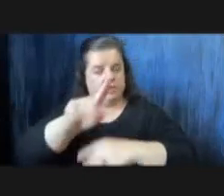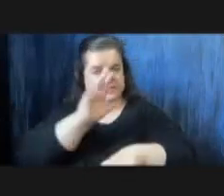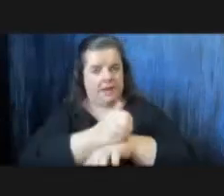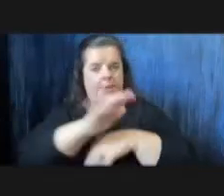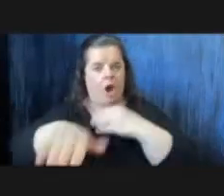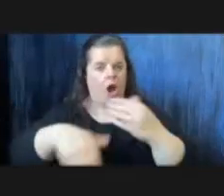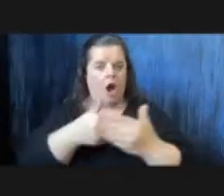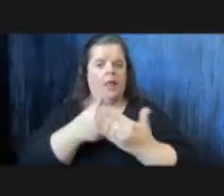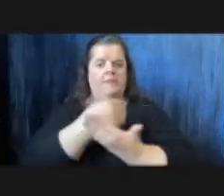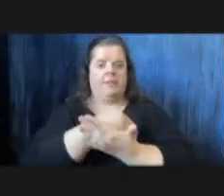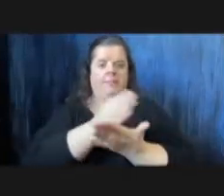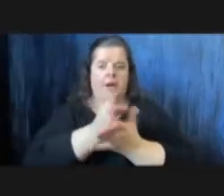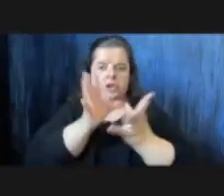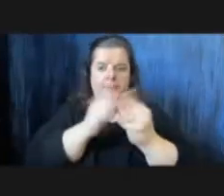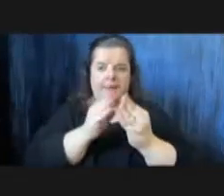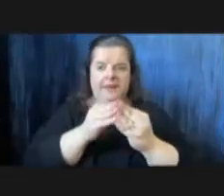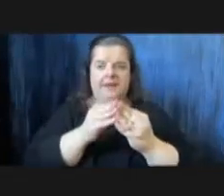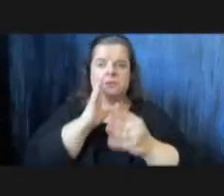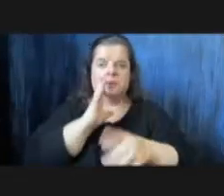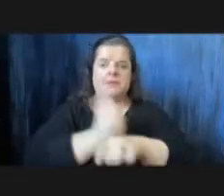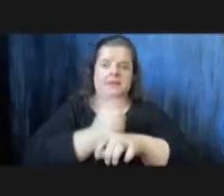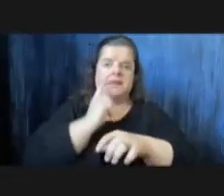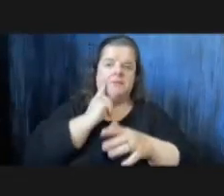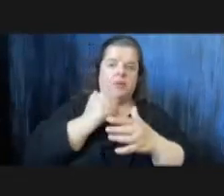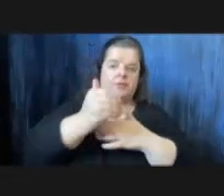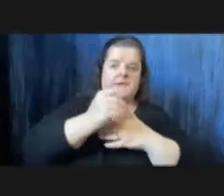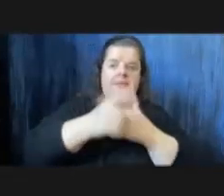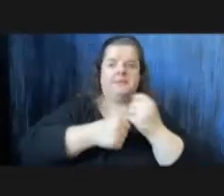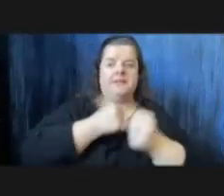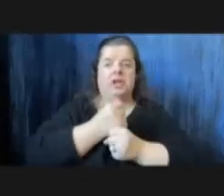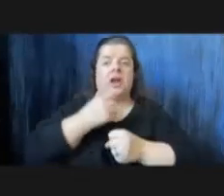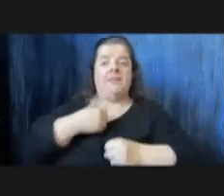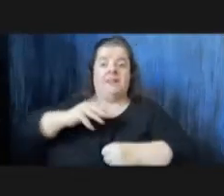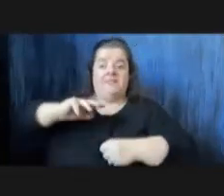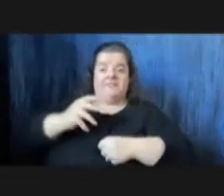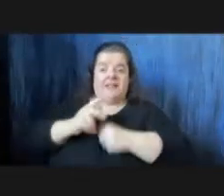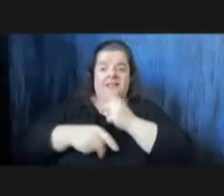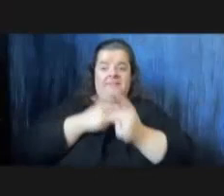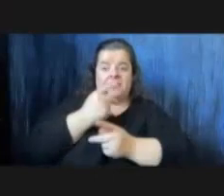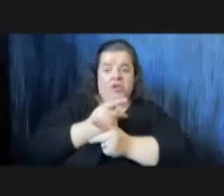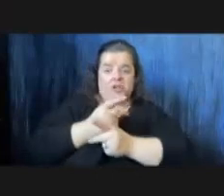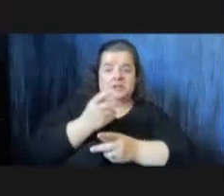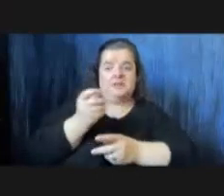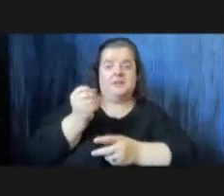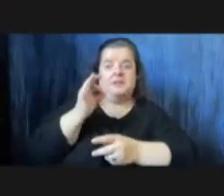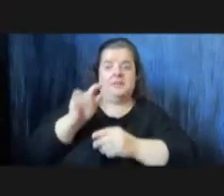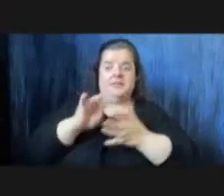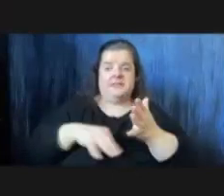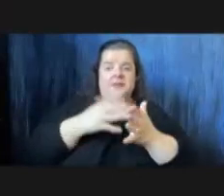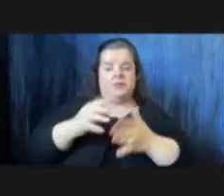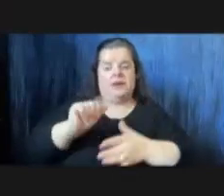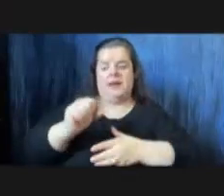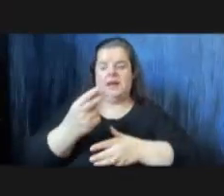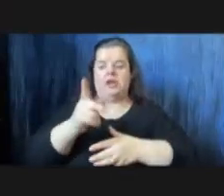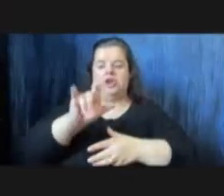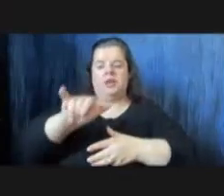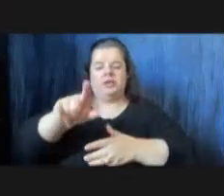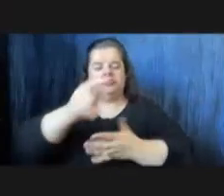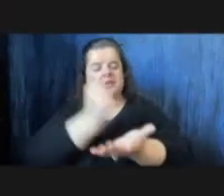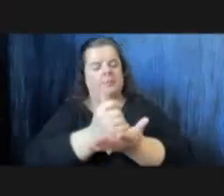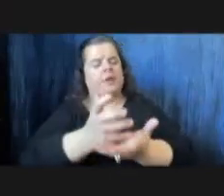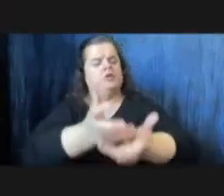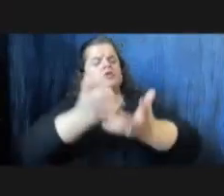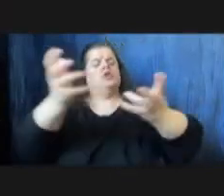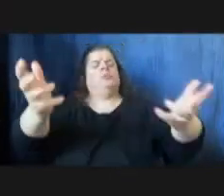through the rest of the year i think we're on our fifth version of that schedule and we might need to make another one and ashley is very helpful in all that so they have my